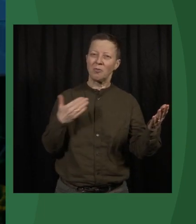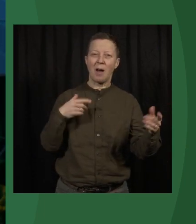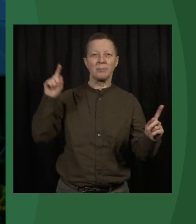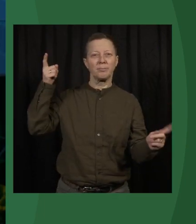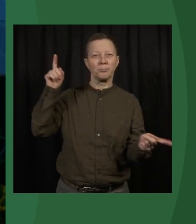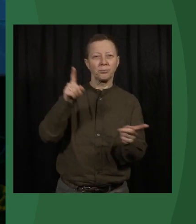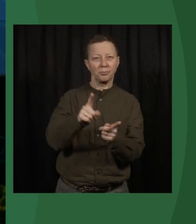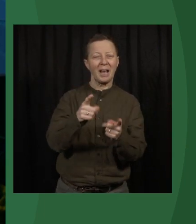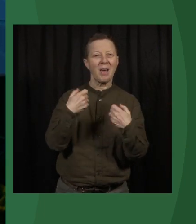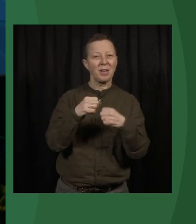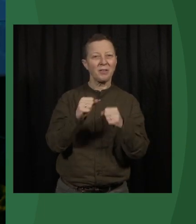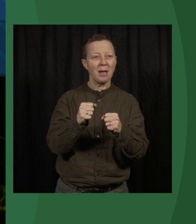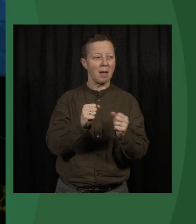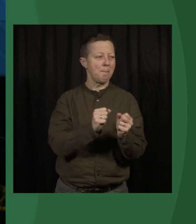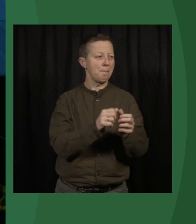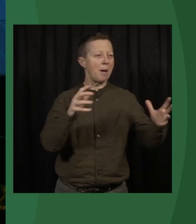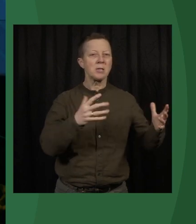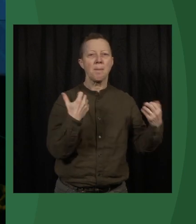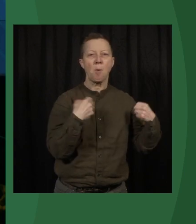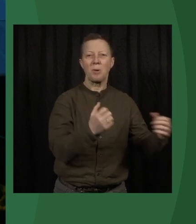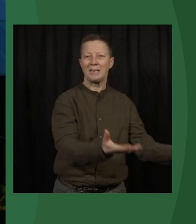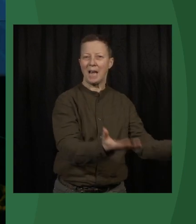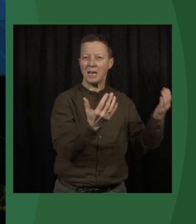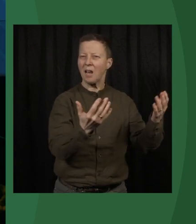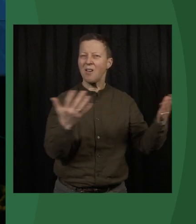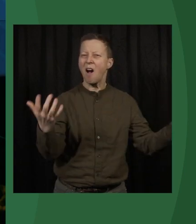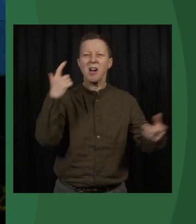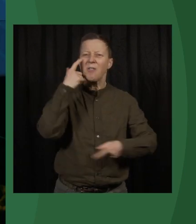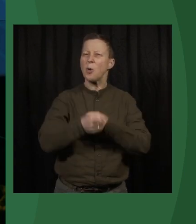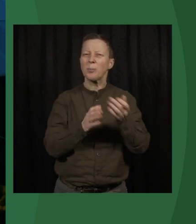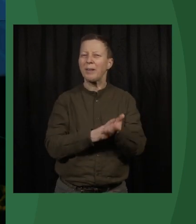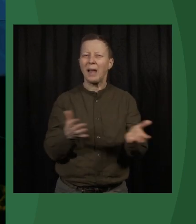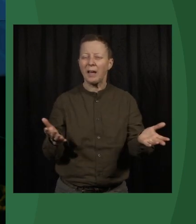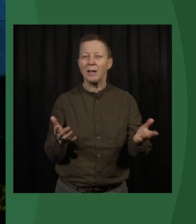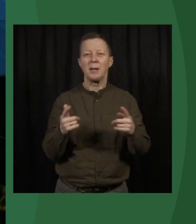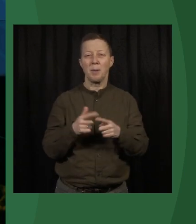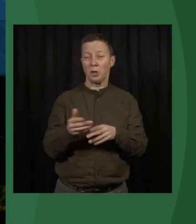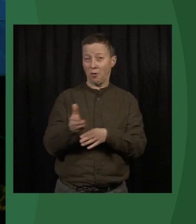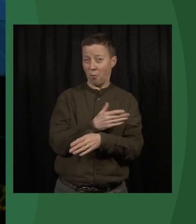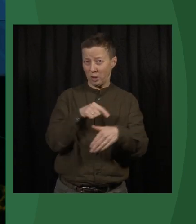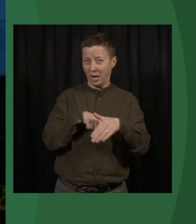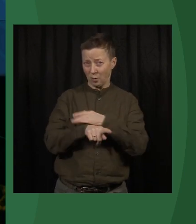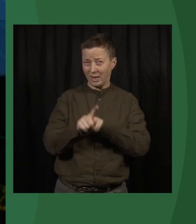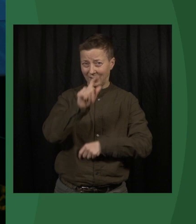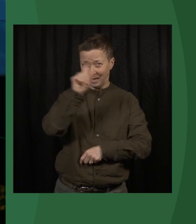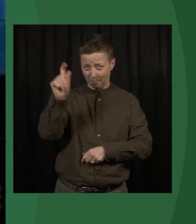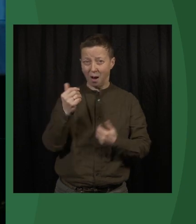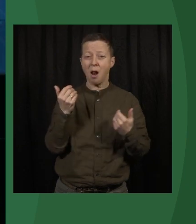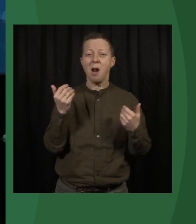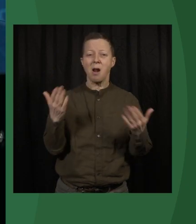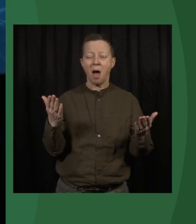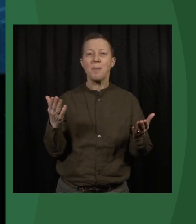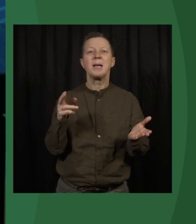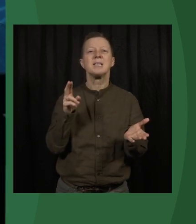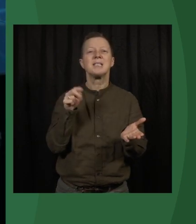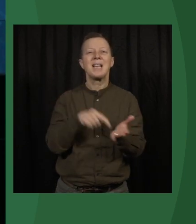effectiveness of mass mobilization and what we can do about that. But before I get into that, let me just pose a